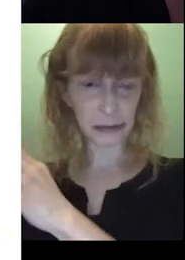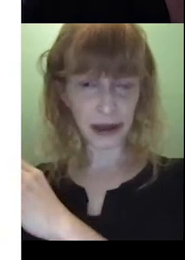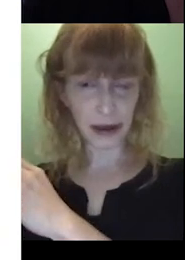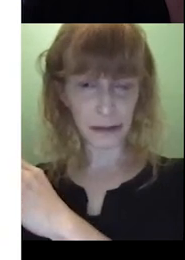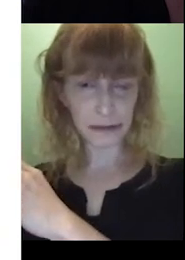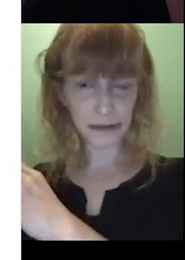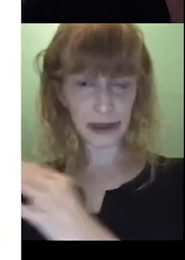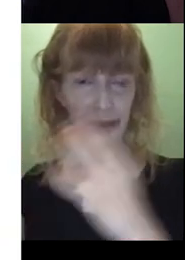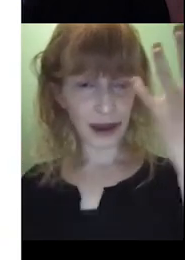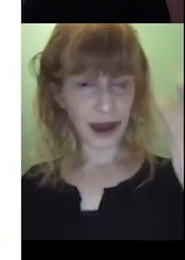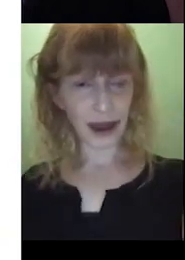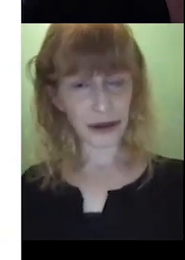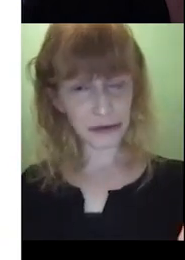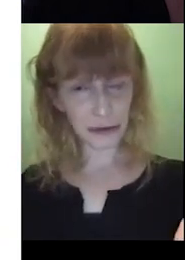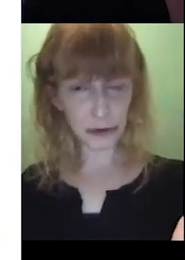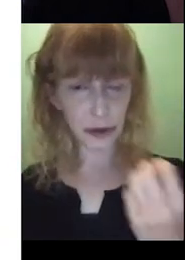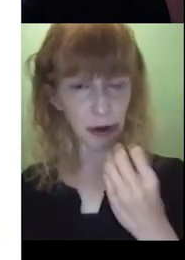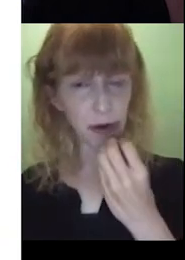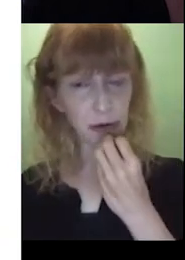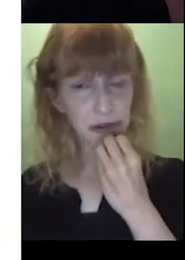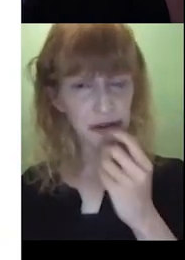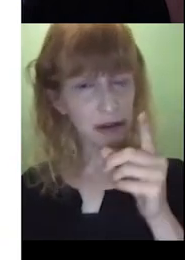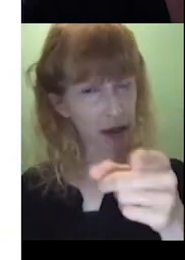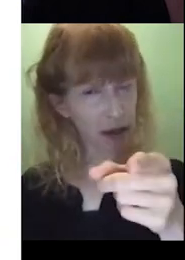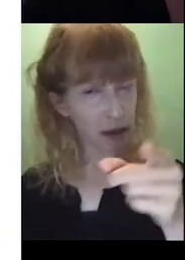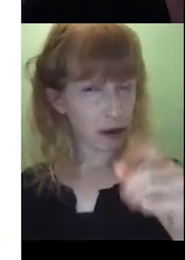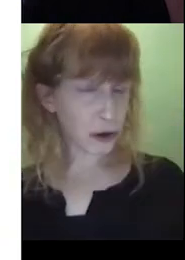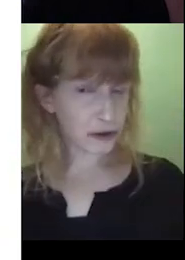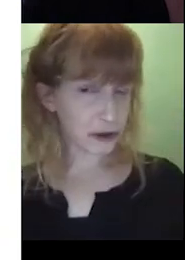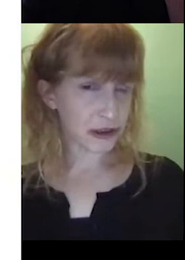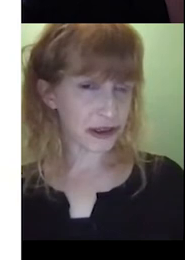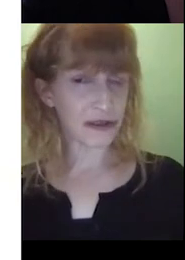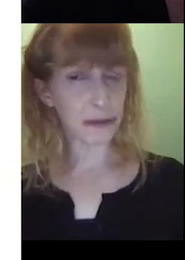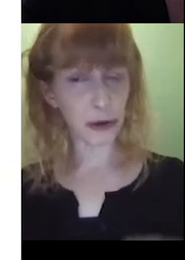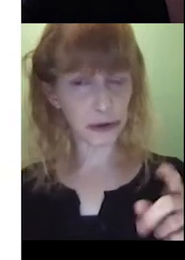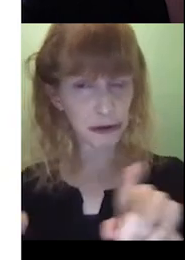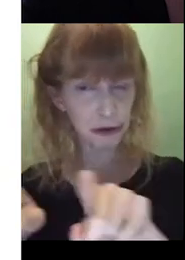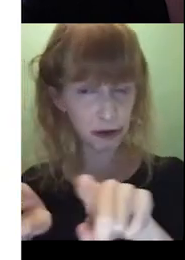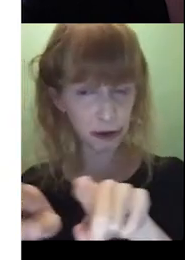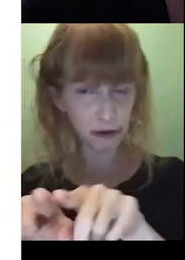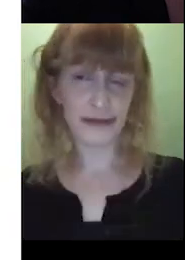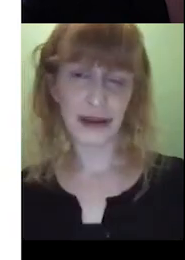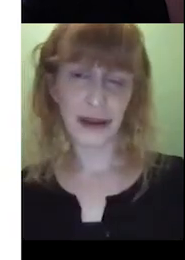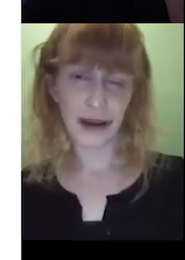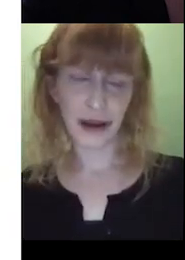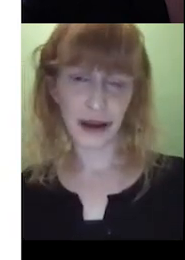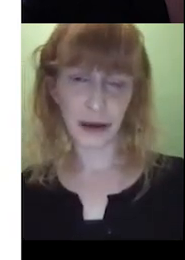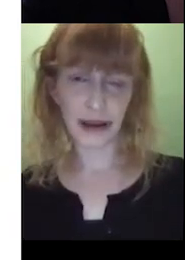and his mum have food bowls. Your dogs have bowls too.